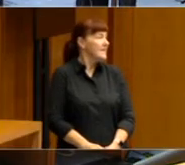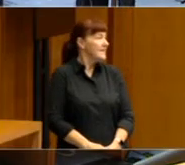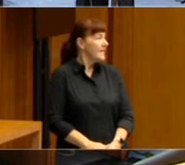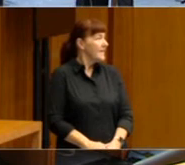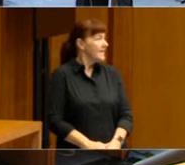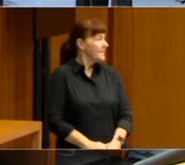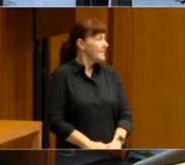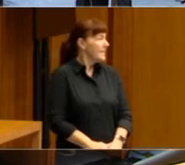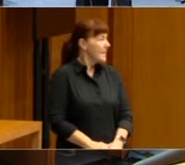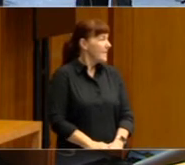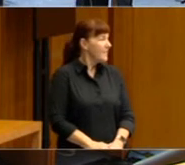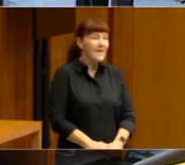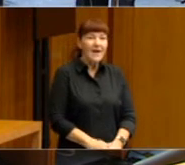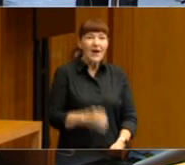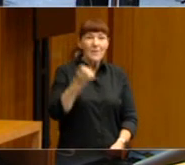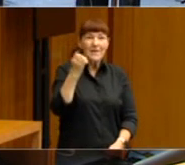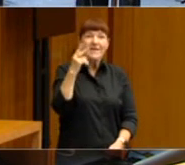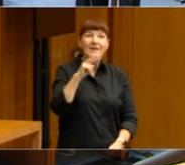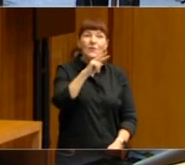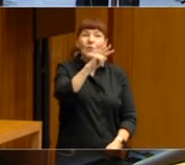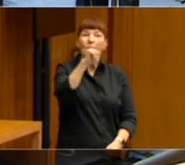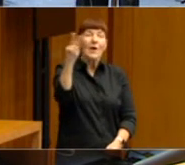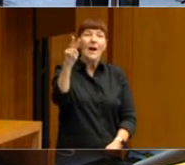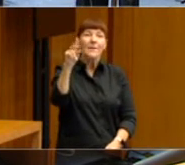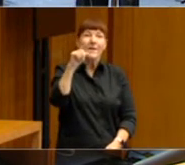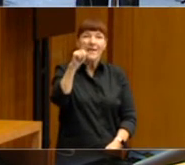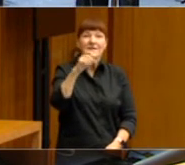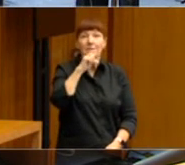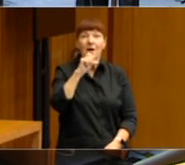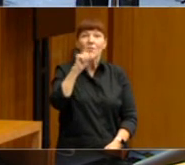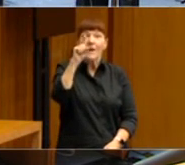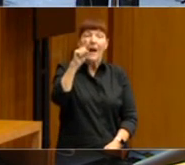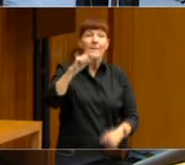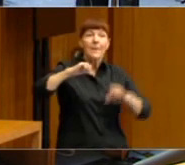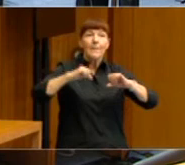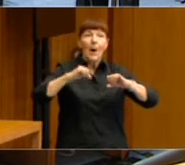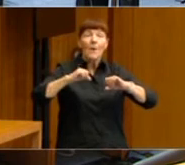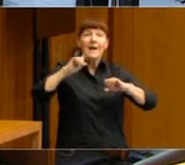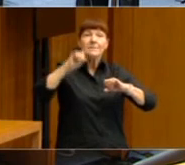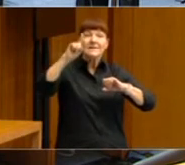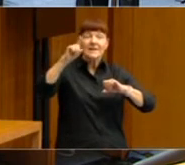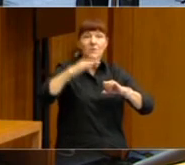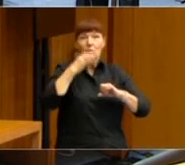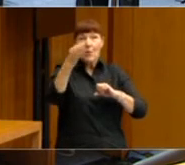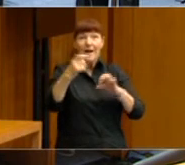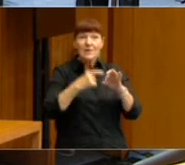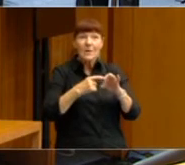Now, I've been forgetting to look up into the balcony seats and there is a microphone up there. Was there anyone upstairs that wanted to ask a question?